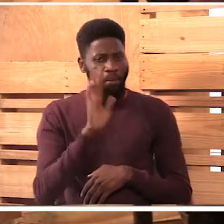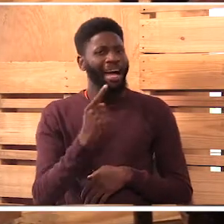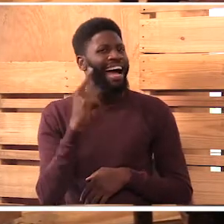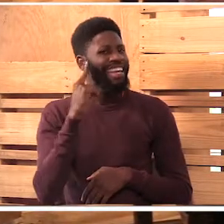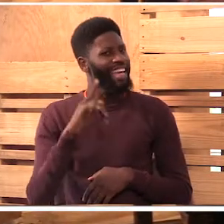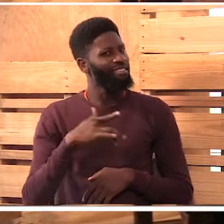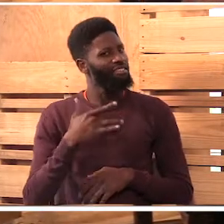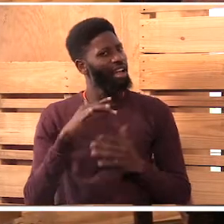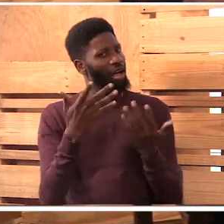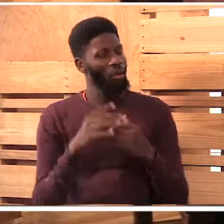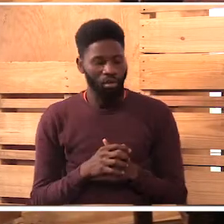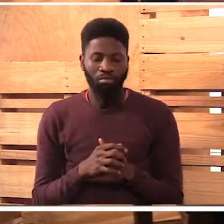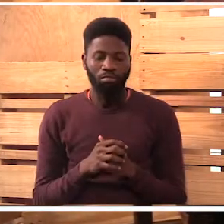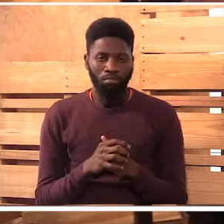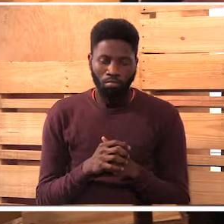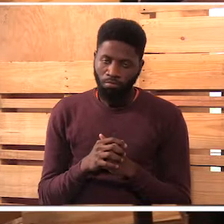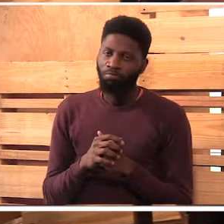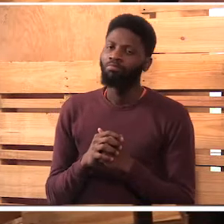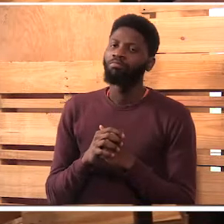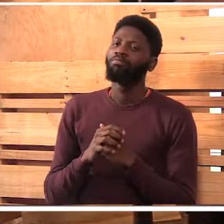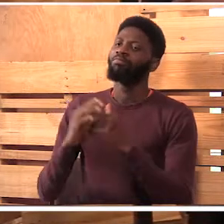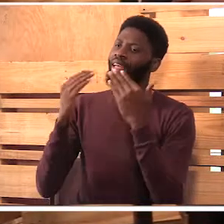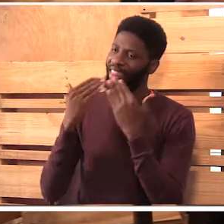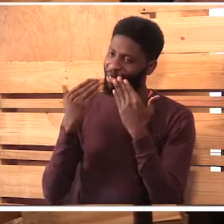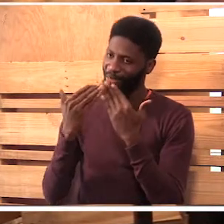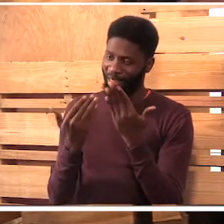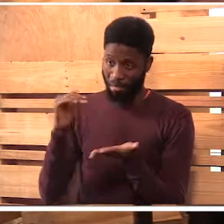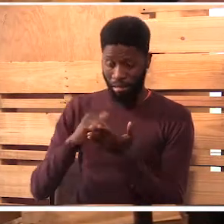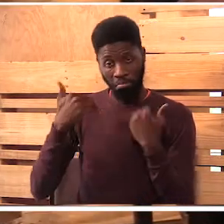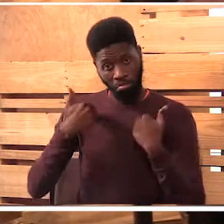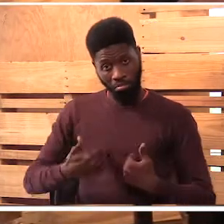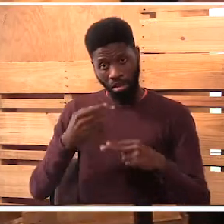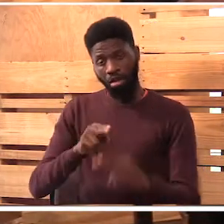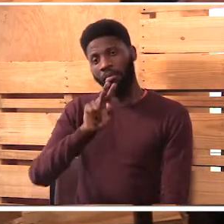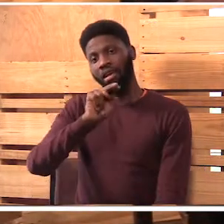Thank you. Thank you. again, Nancy.